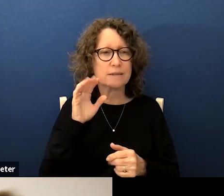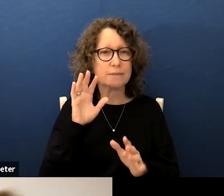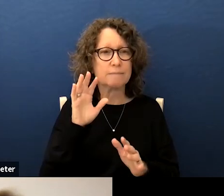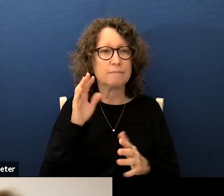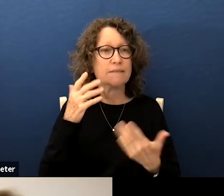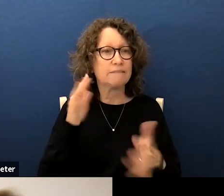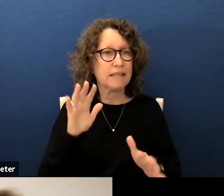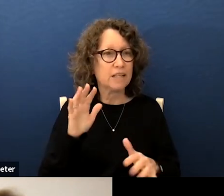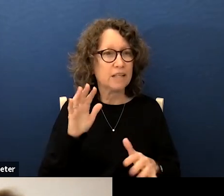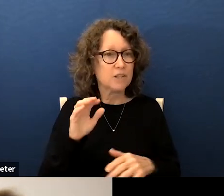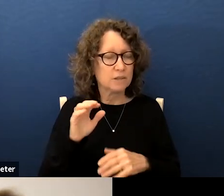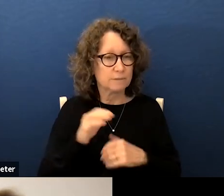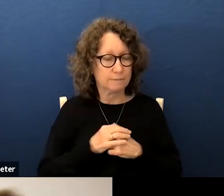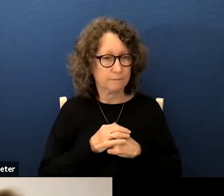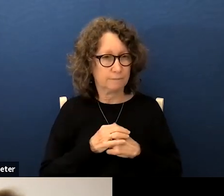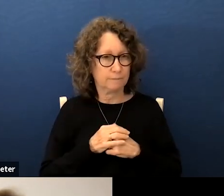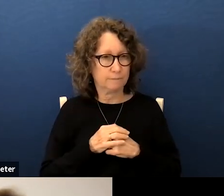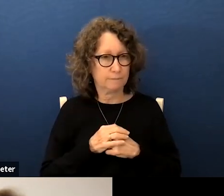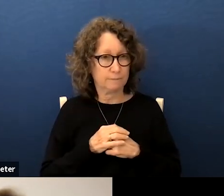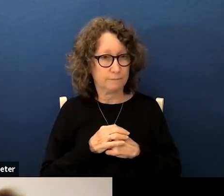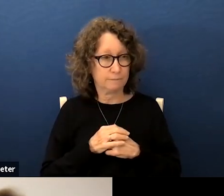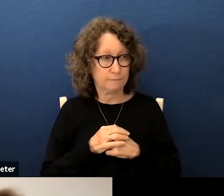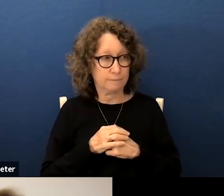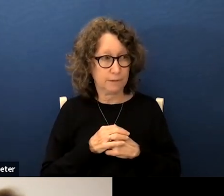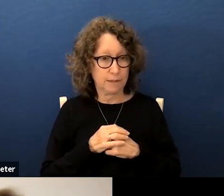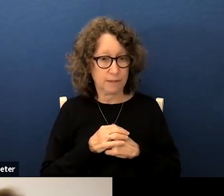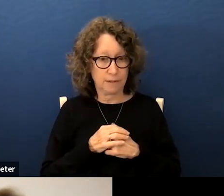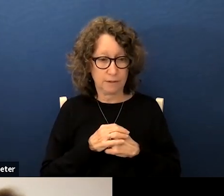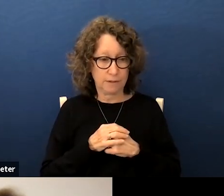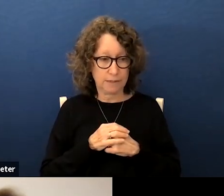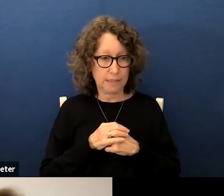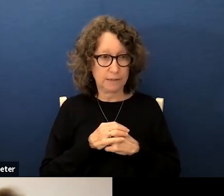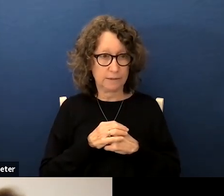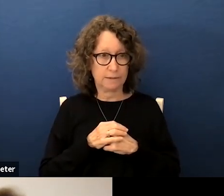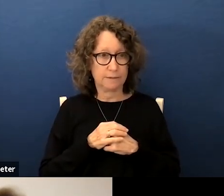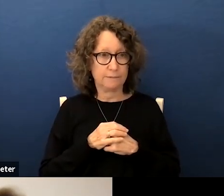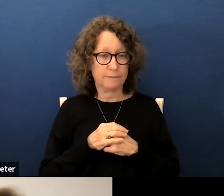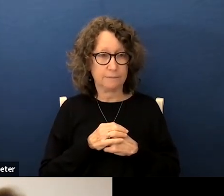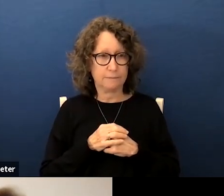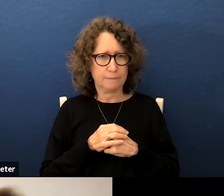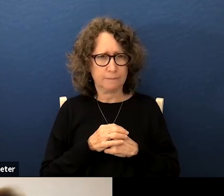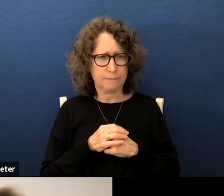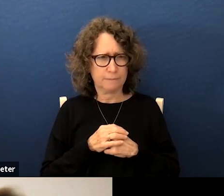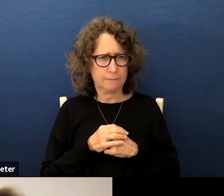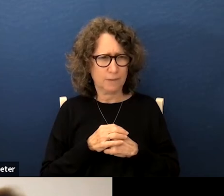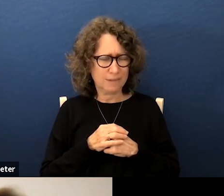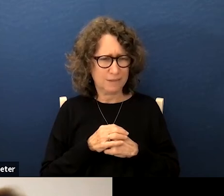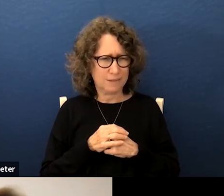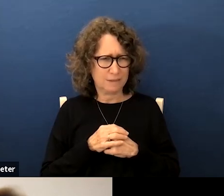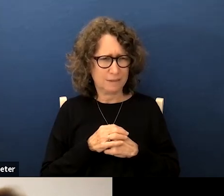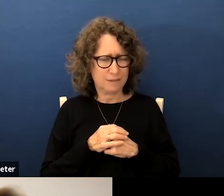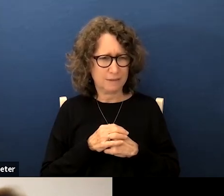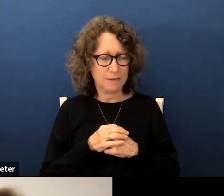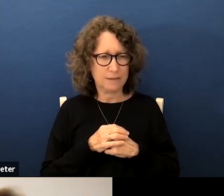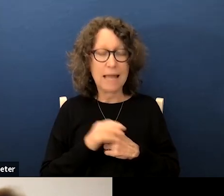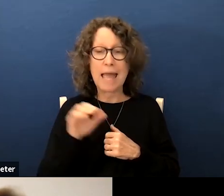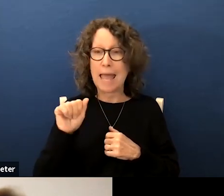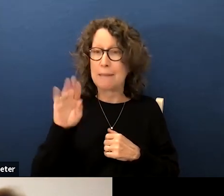it has a um sorry so